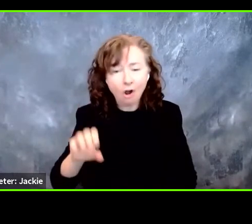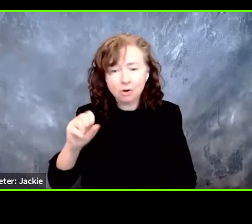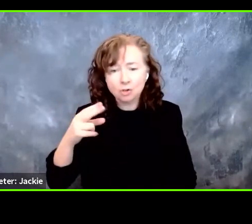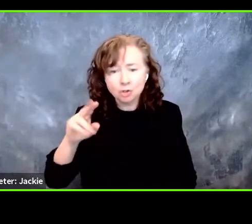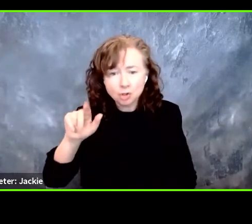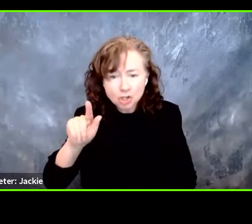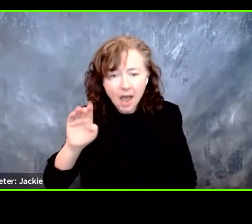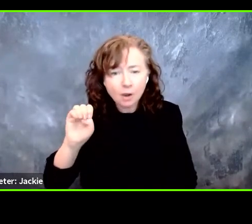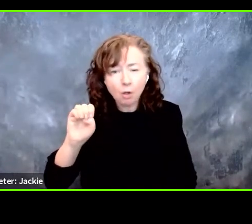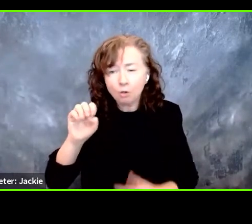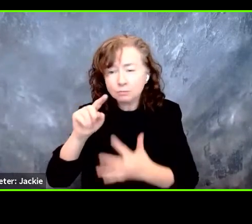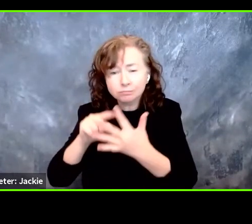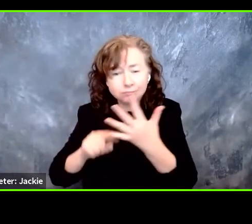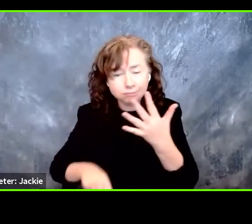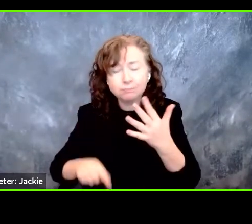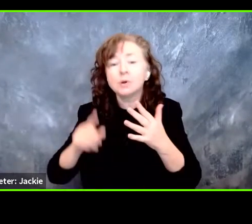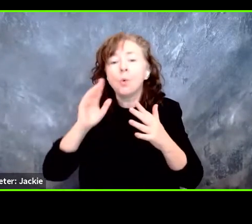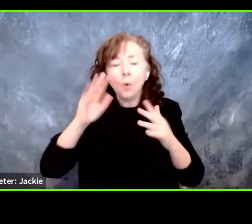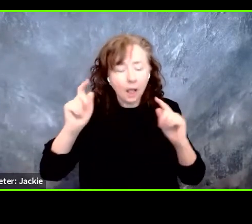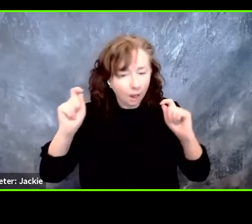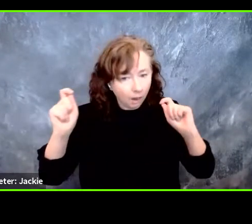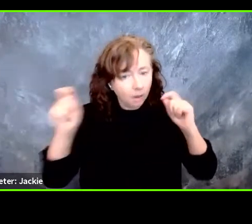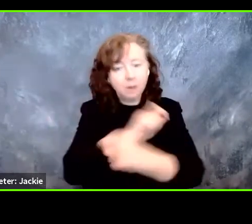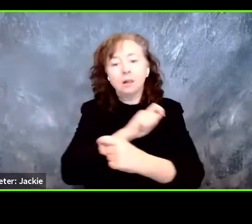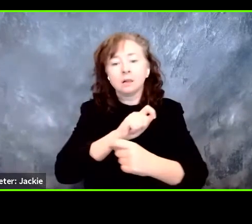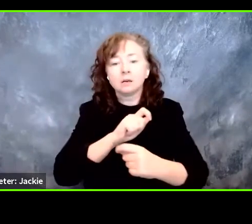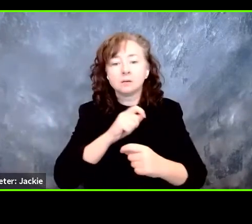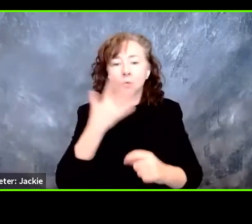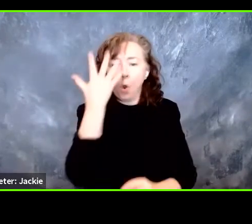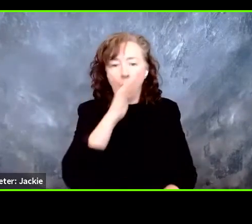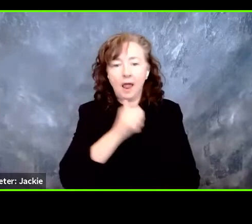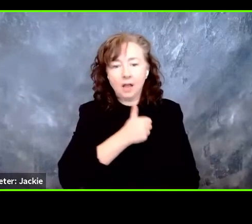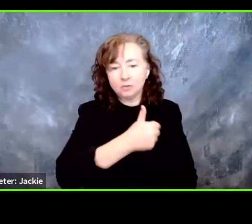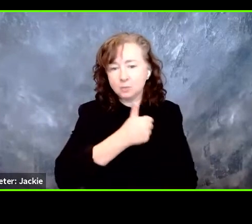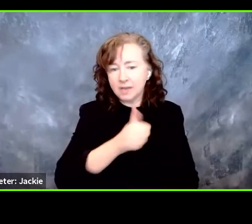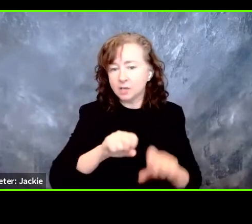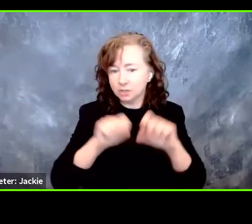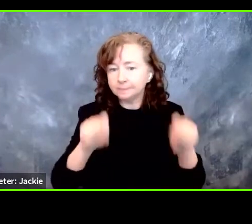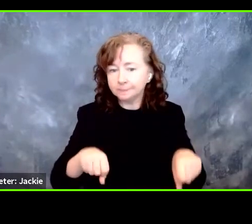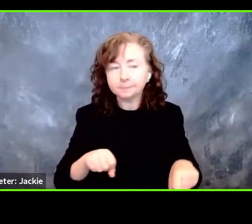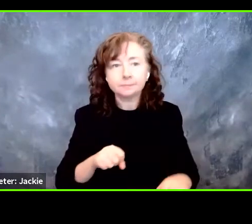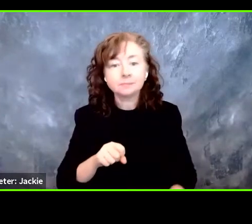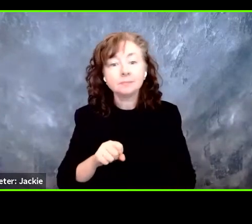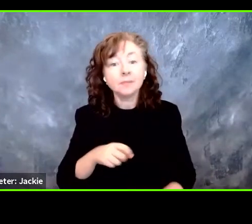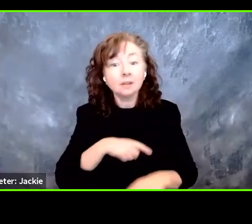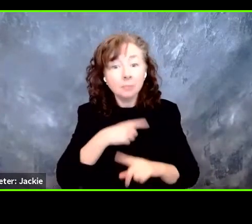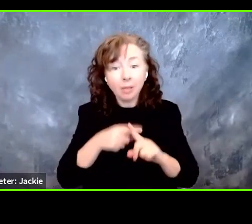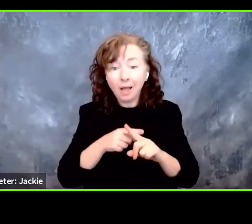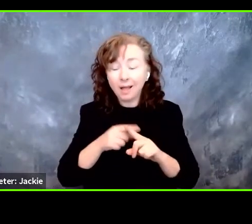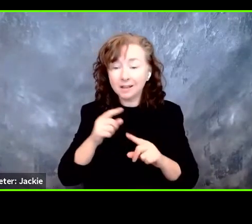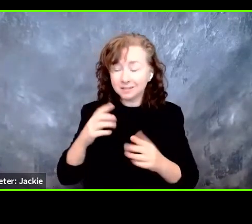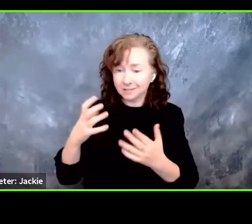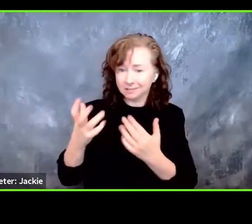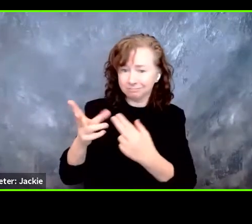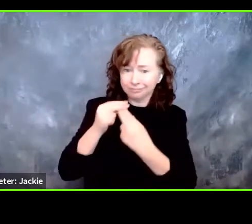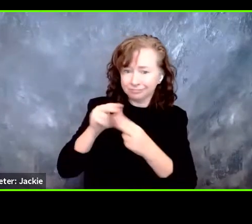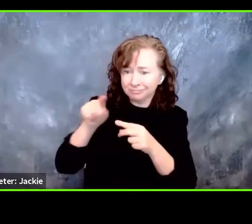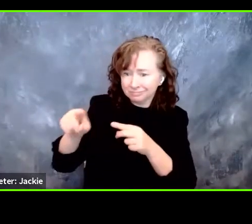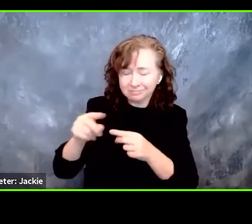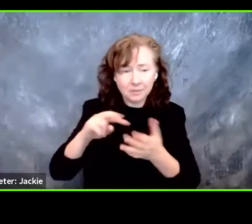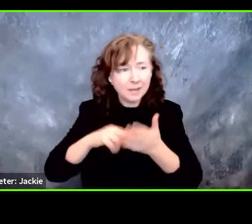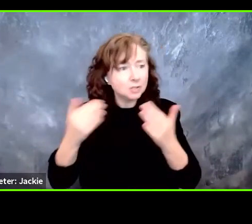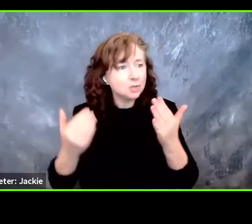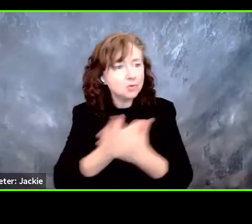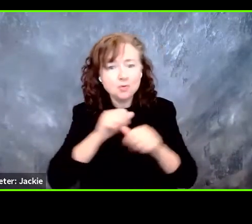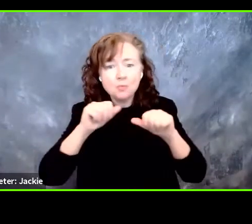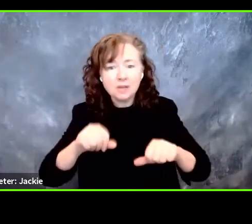revolutionize transportation. These vehicles can also open up a whole new world of transportation for people with